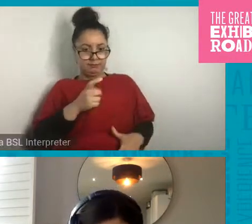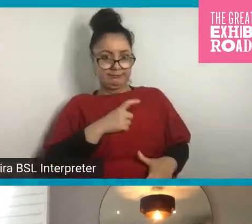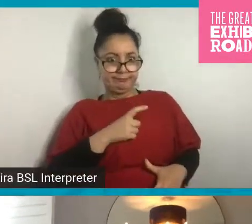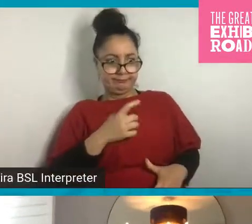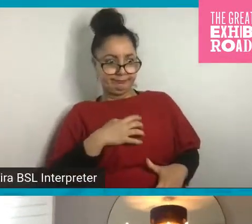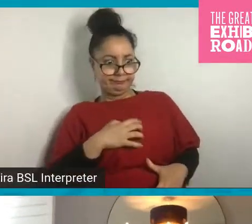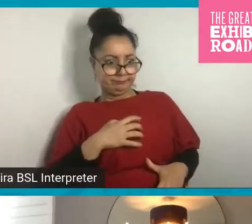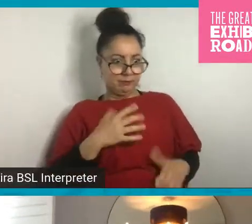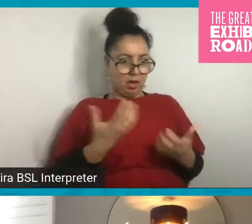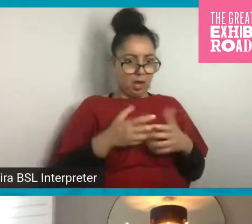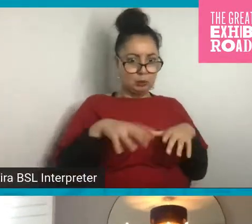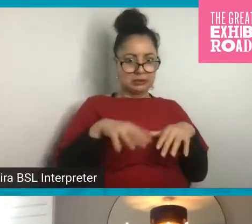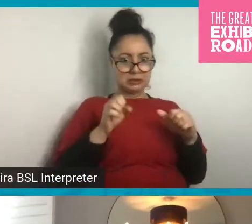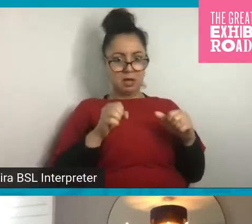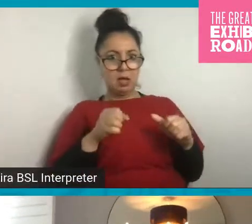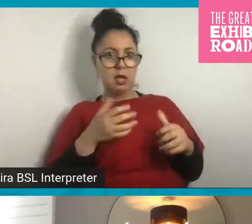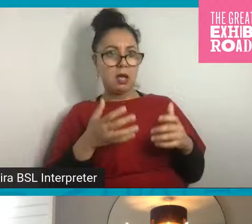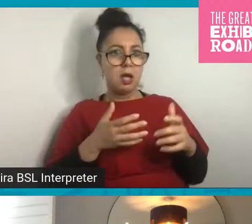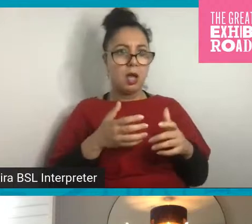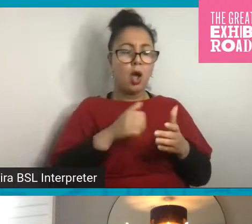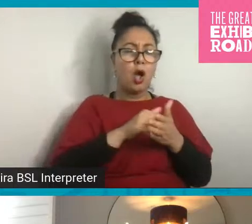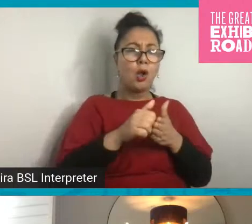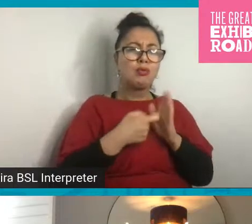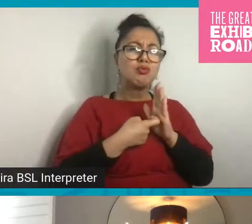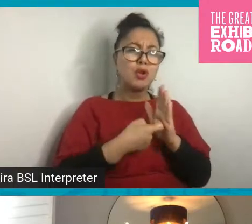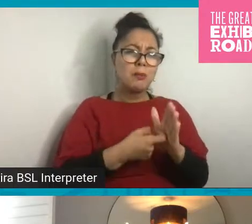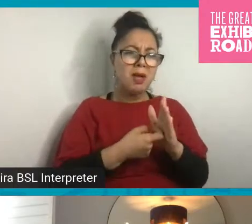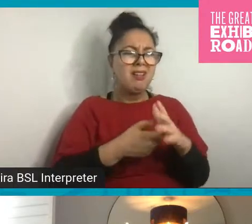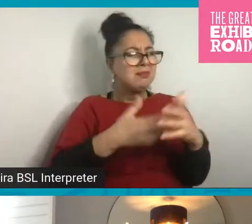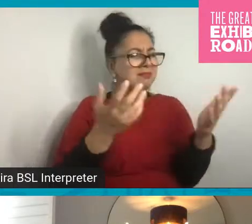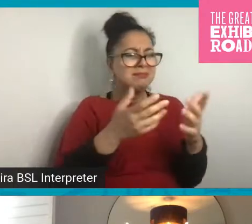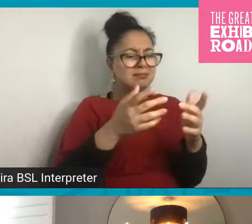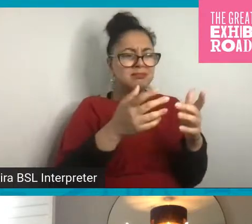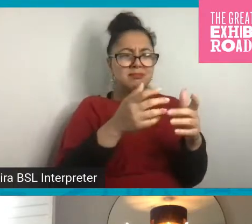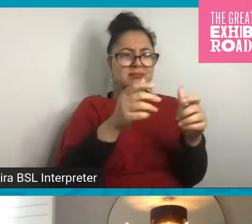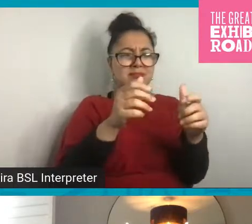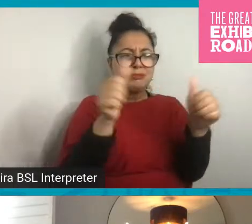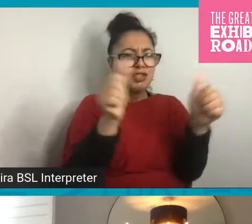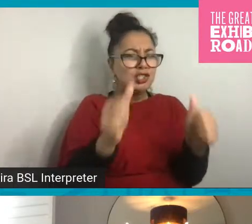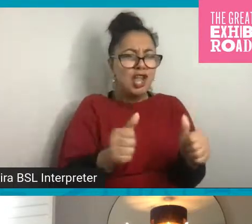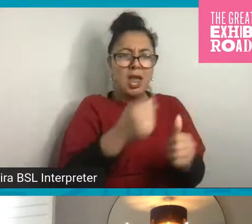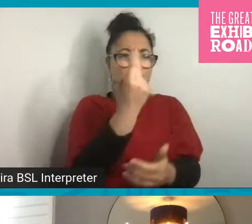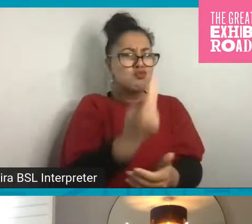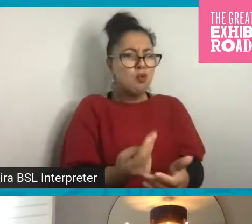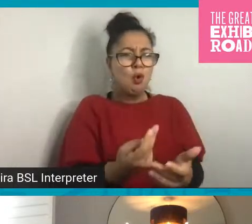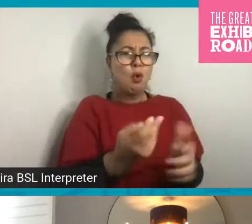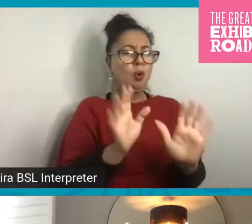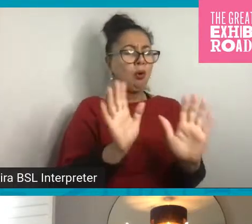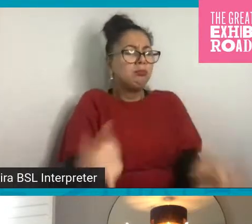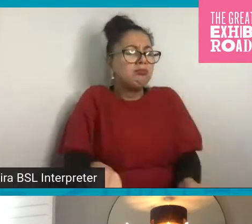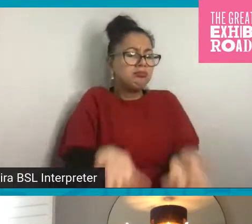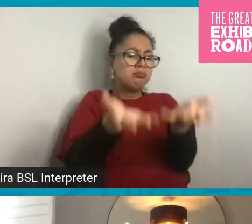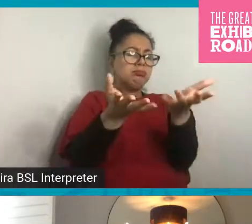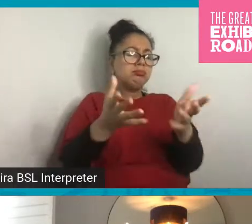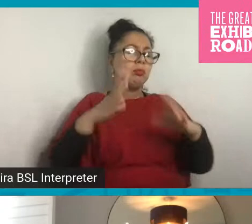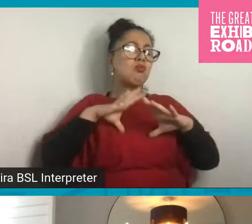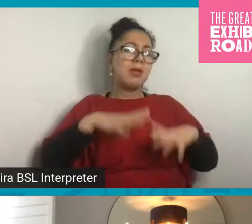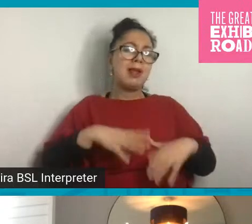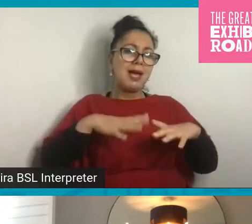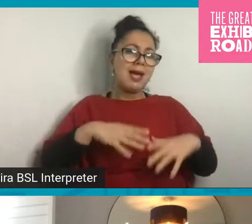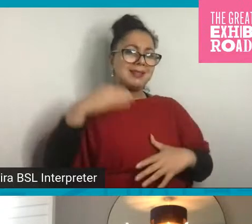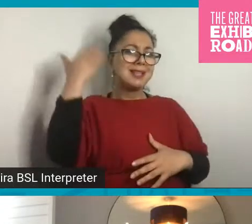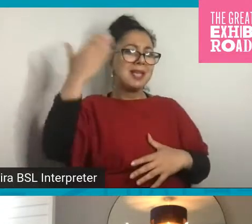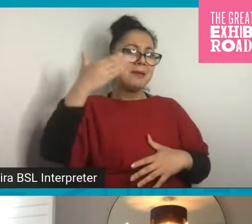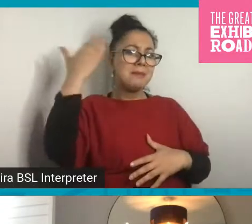start on this? So I always recommend just draw a shape, just relax and just imagine you're going to